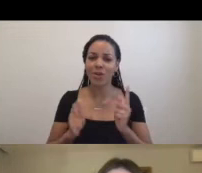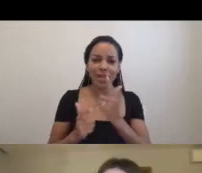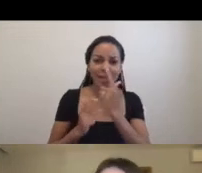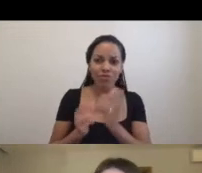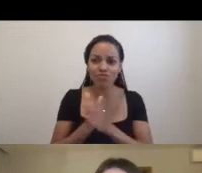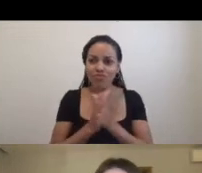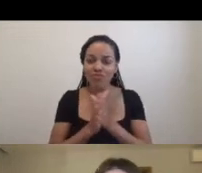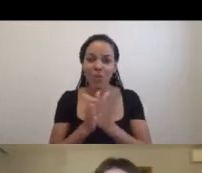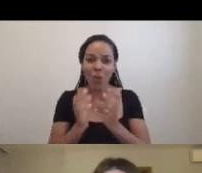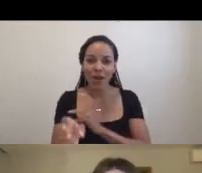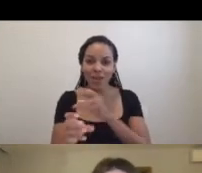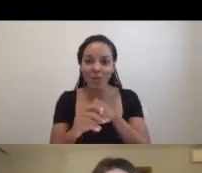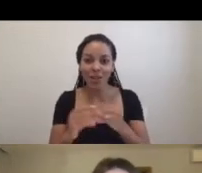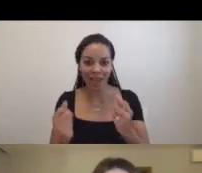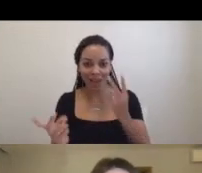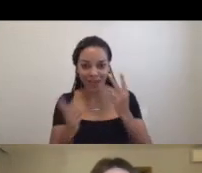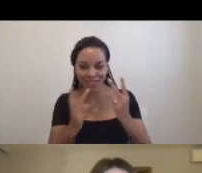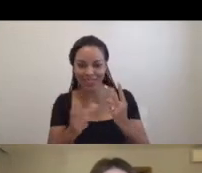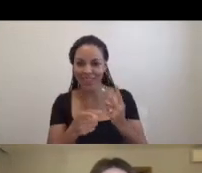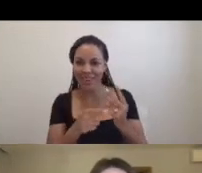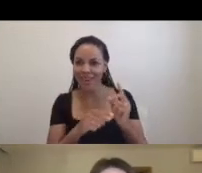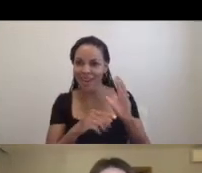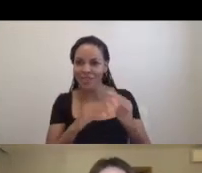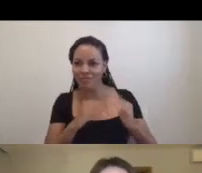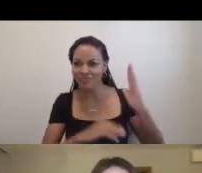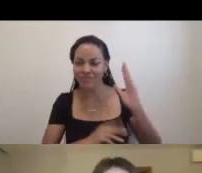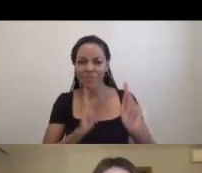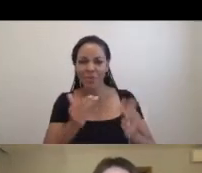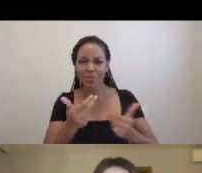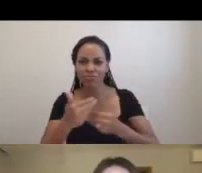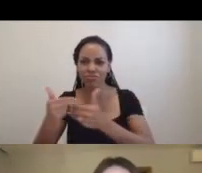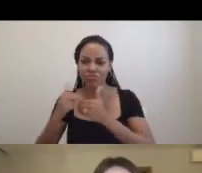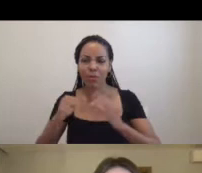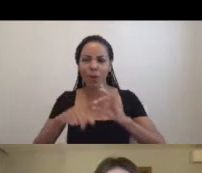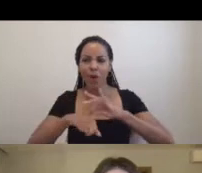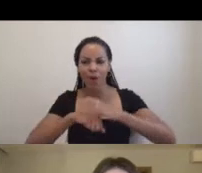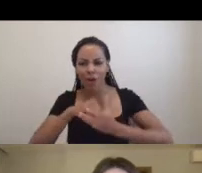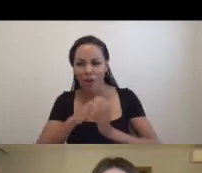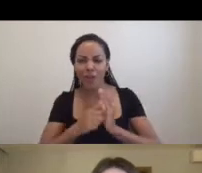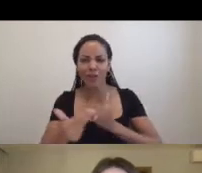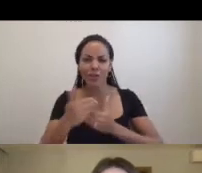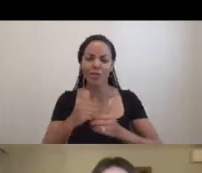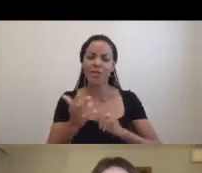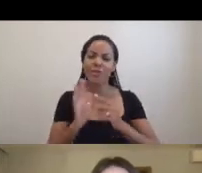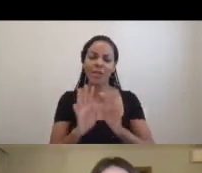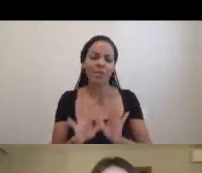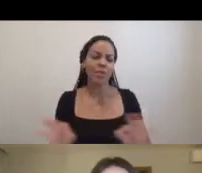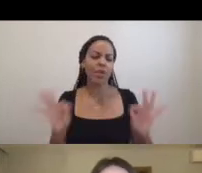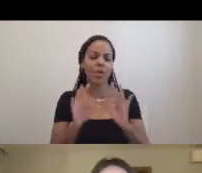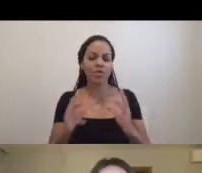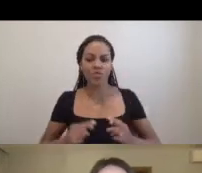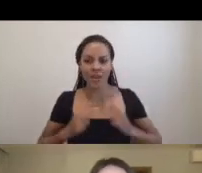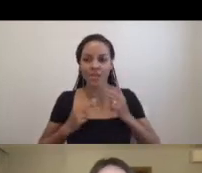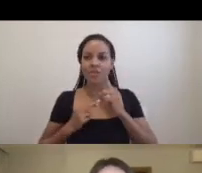hundreds of you are joining us from all over the globe. This indicates the importance of residencies for contemporary art,